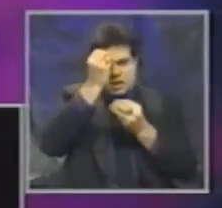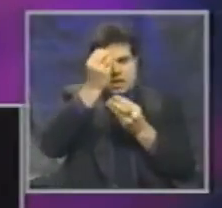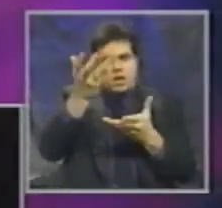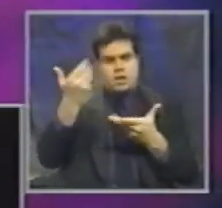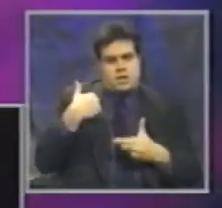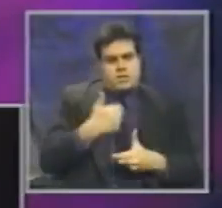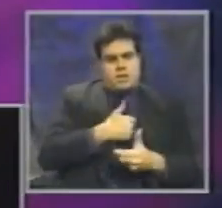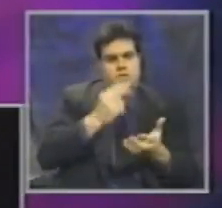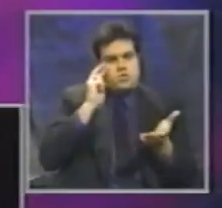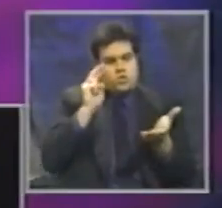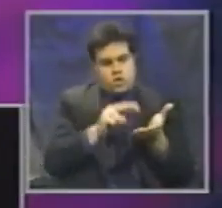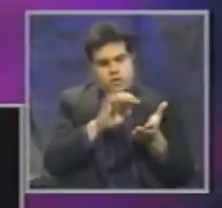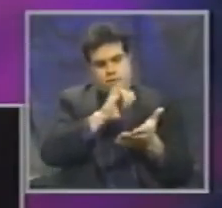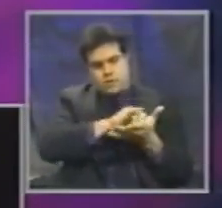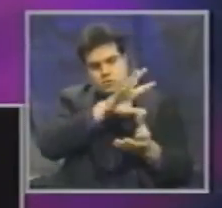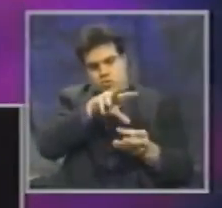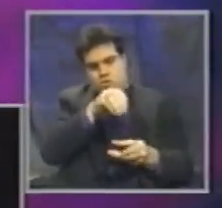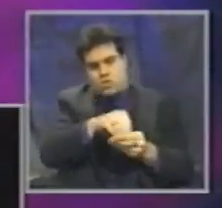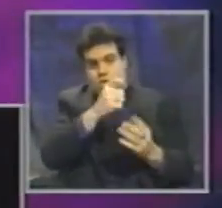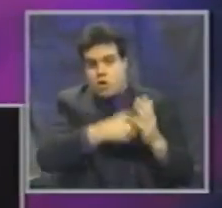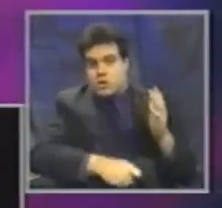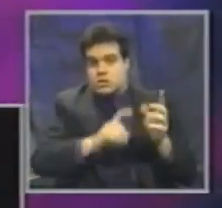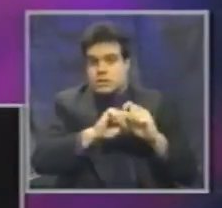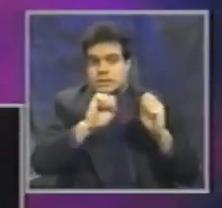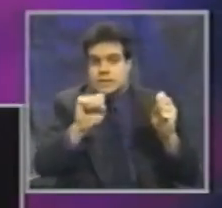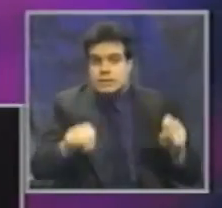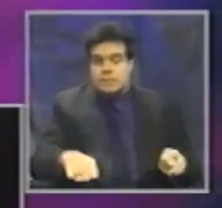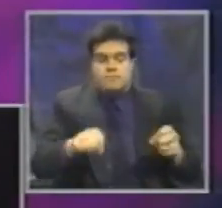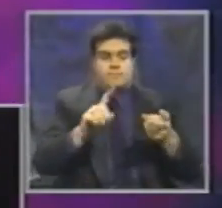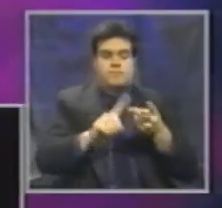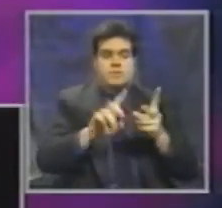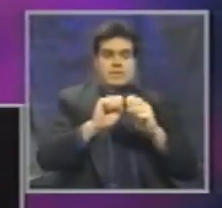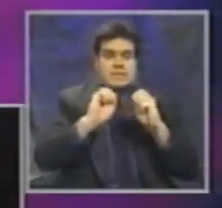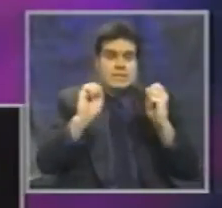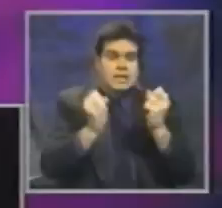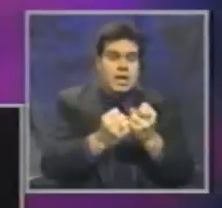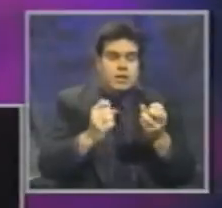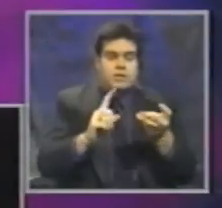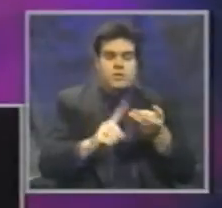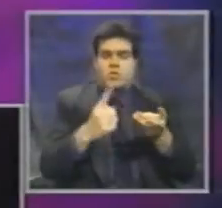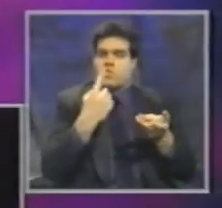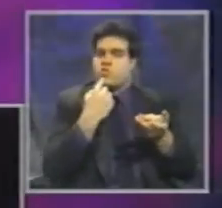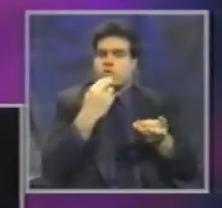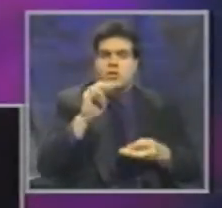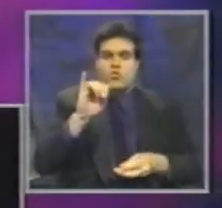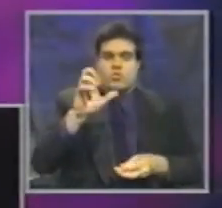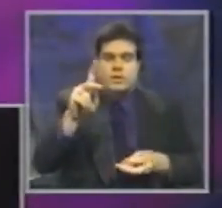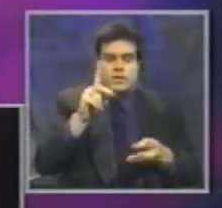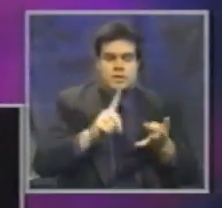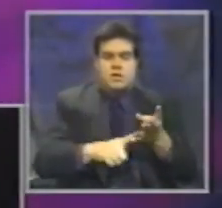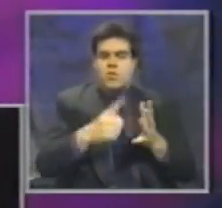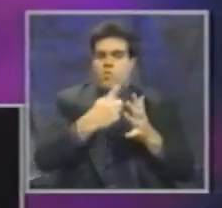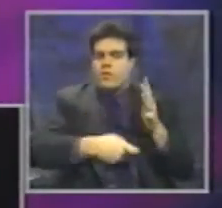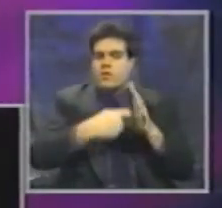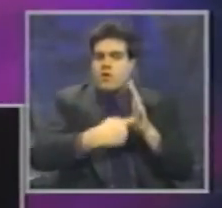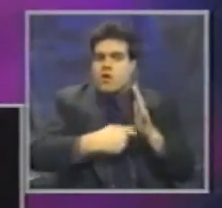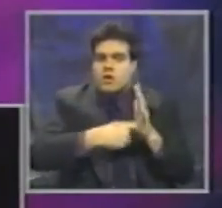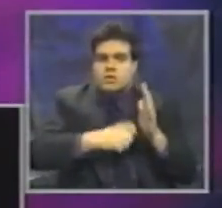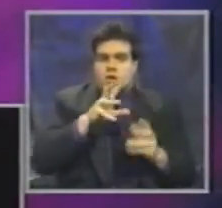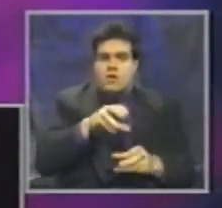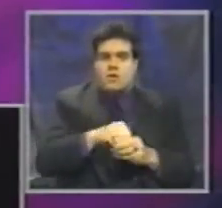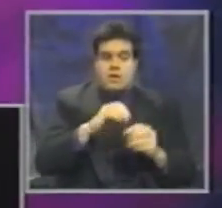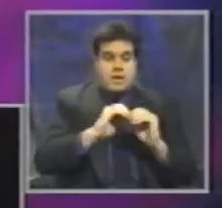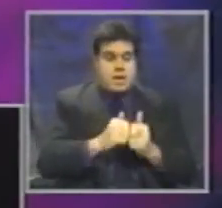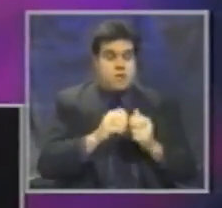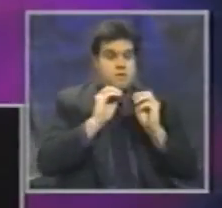total cost to the system, the total cost to society, who's at risk, what the costs are, how effective we are, and the